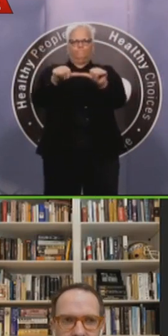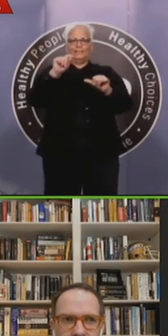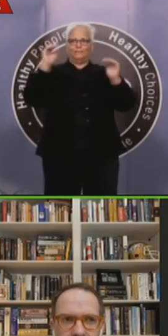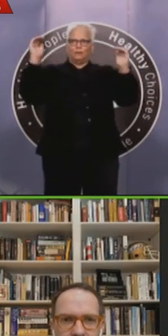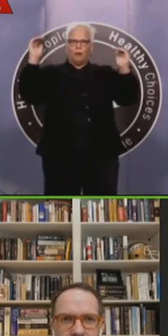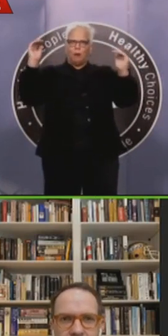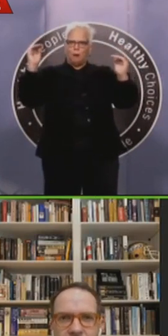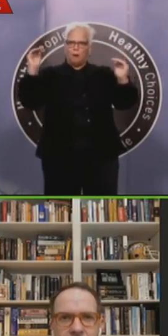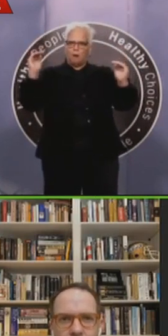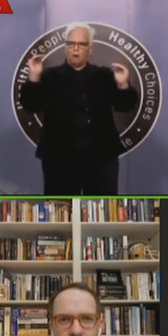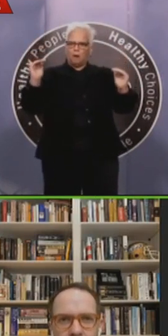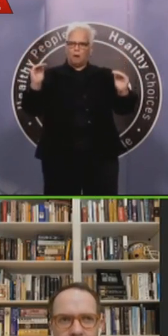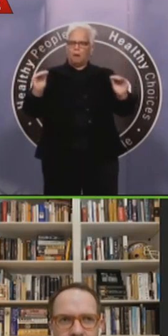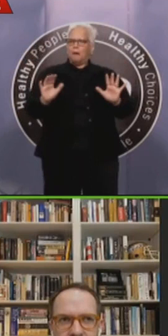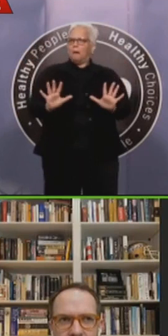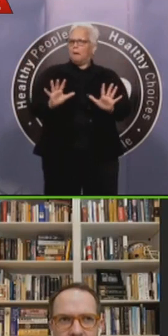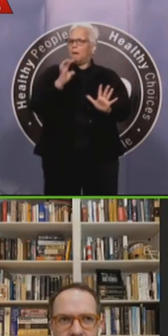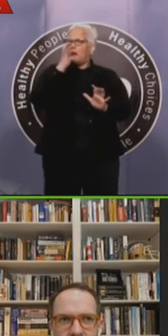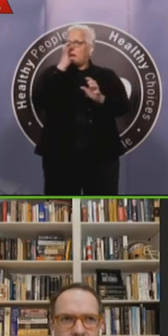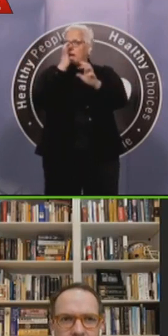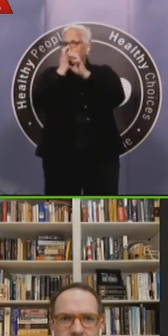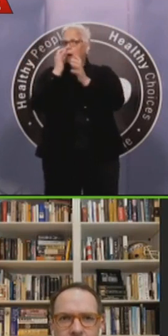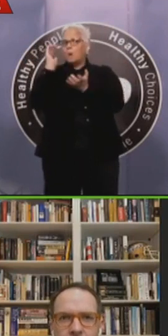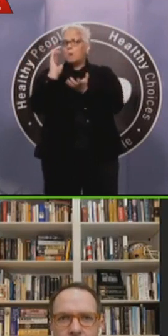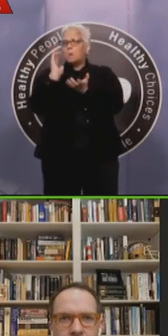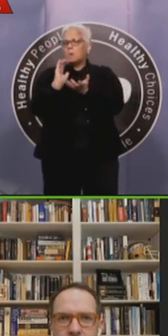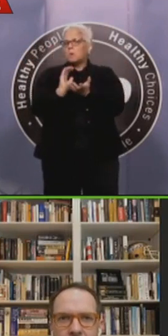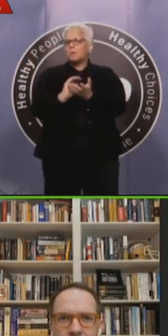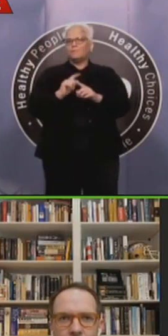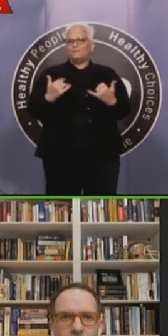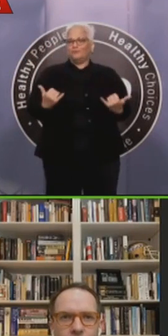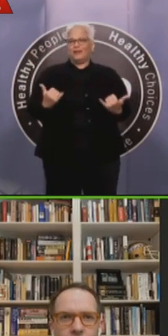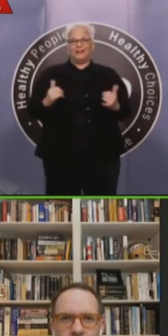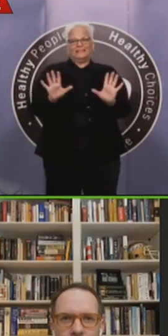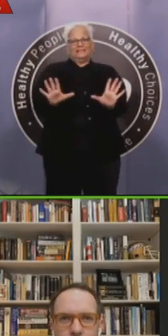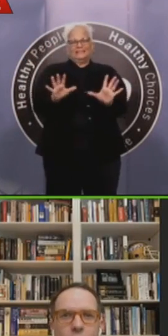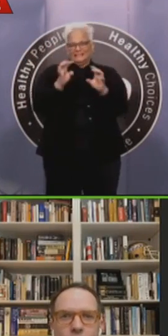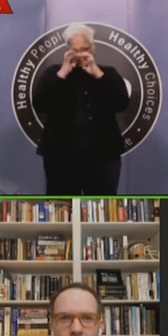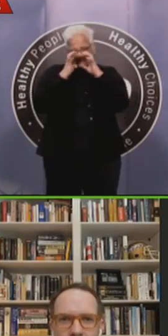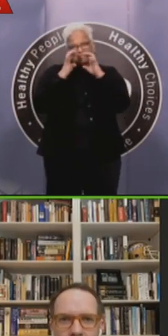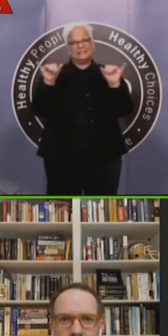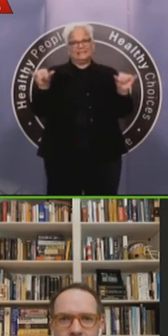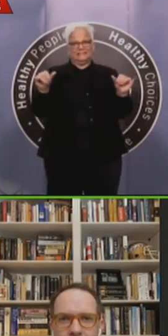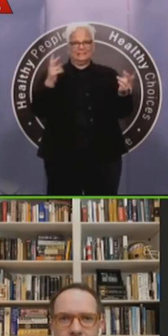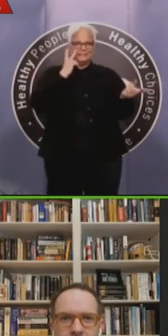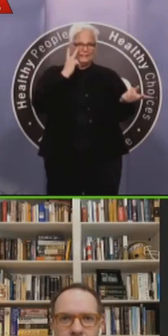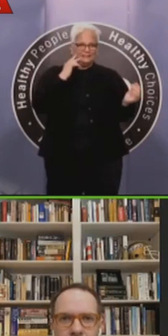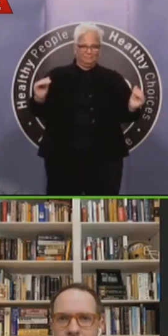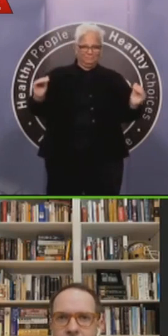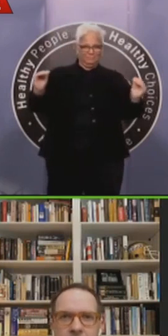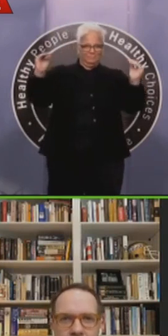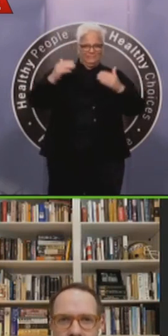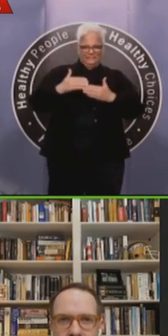uh, that it's very important for people to understand that, you know, we don't expect coronavirus to just go away, um,